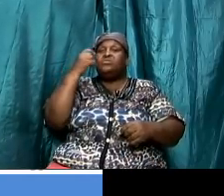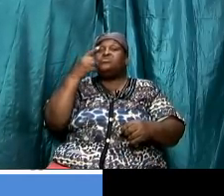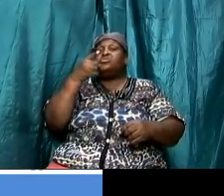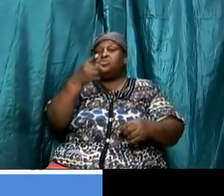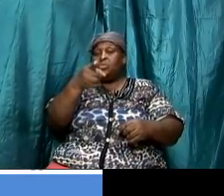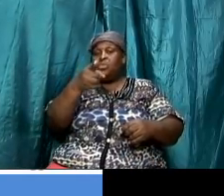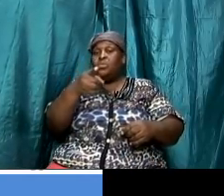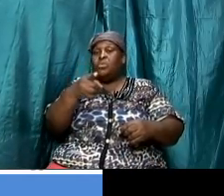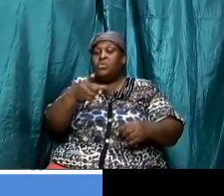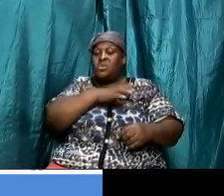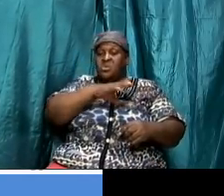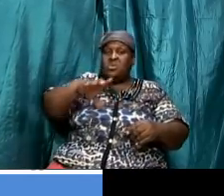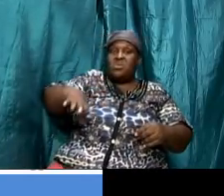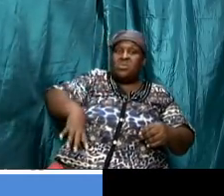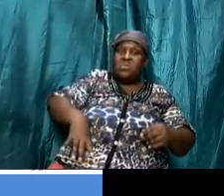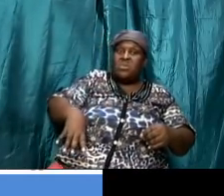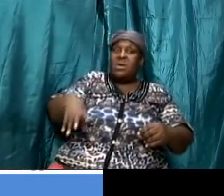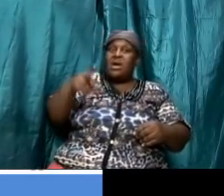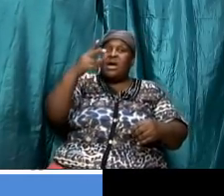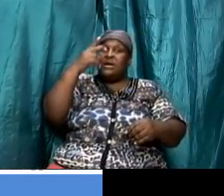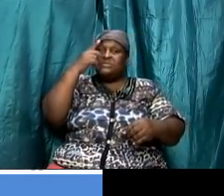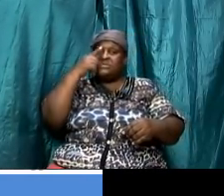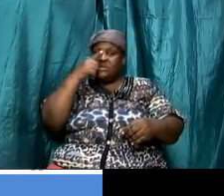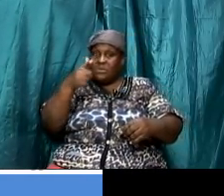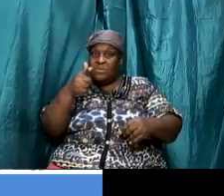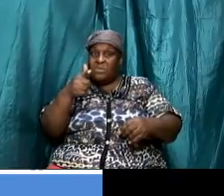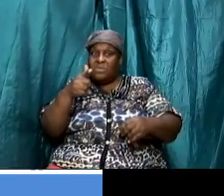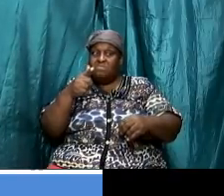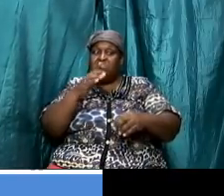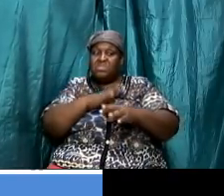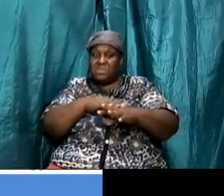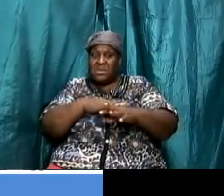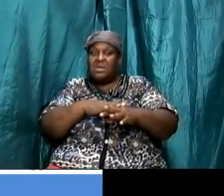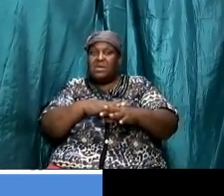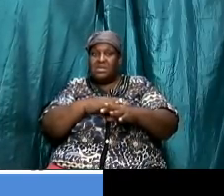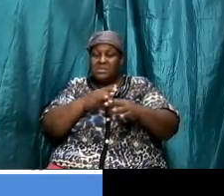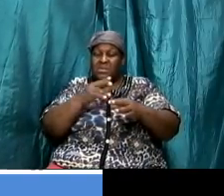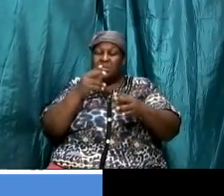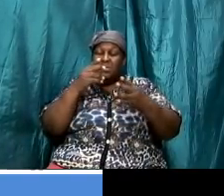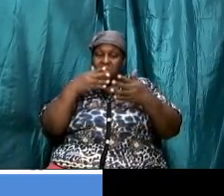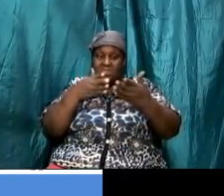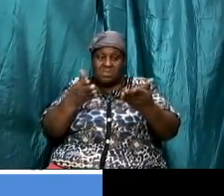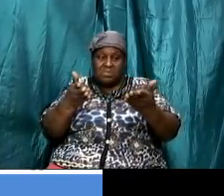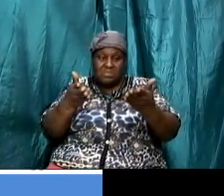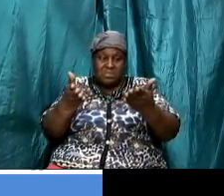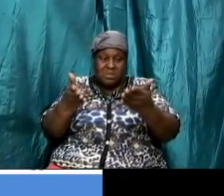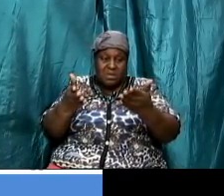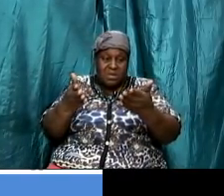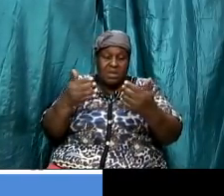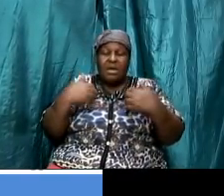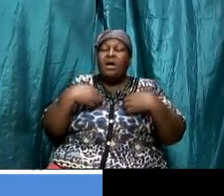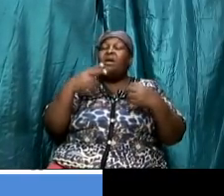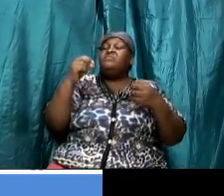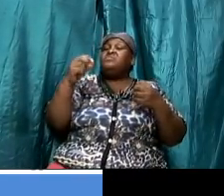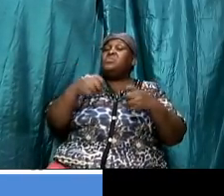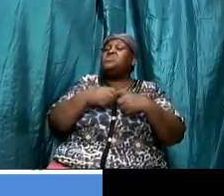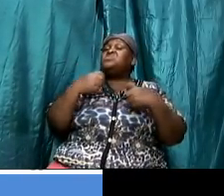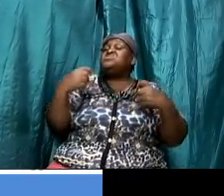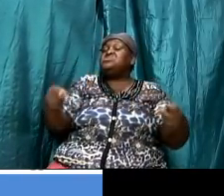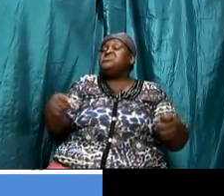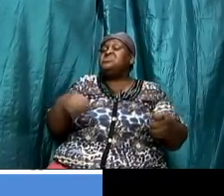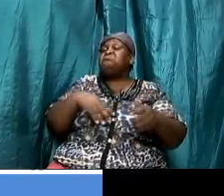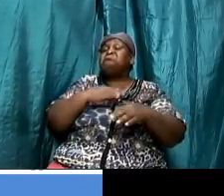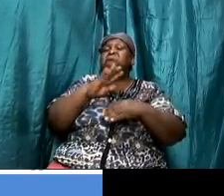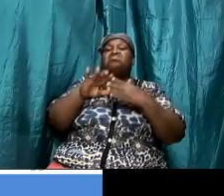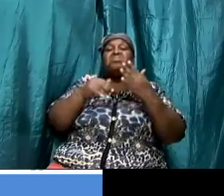Christ looked at your record you would have no say because all your attempts of keeping everything that